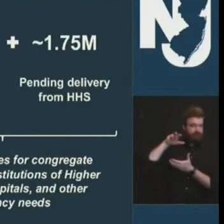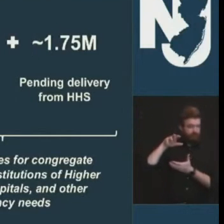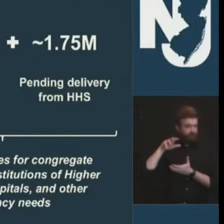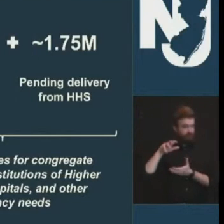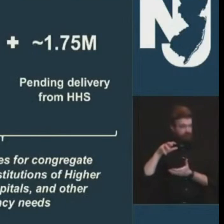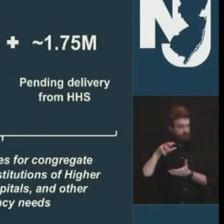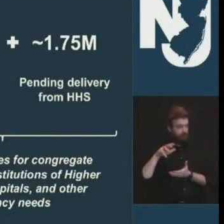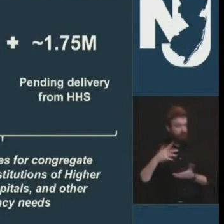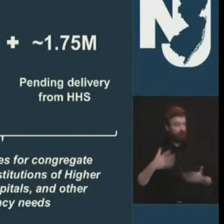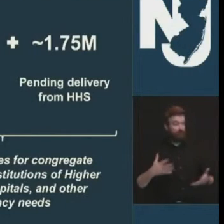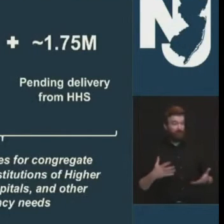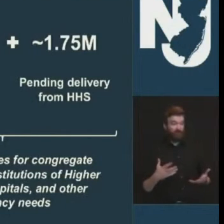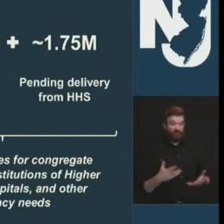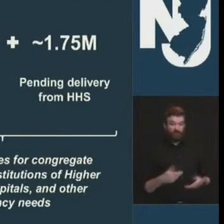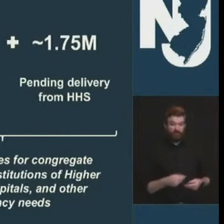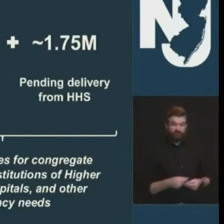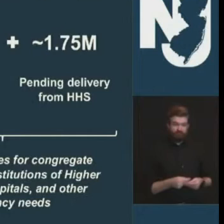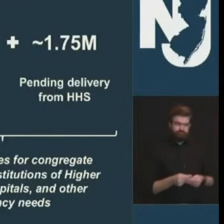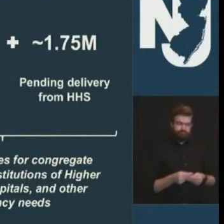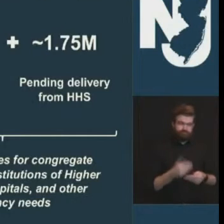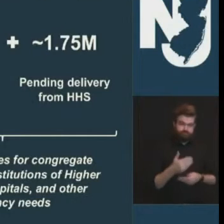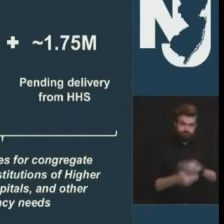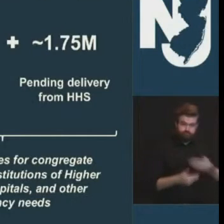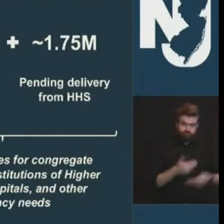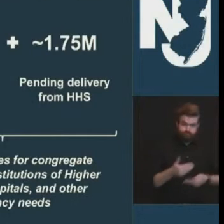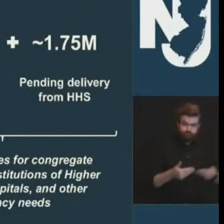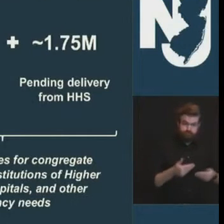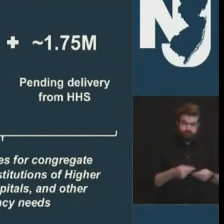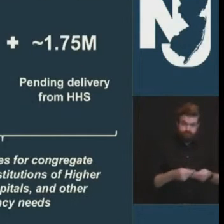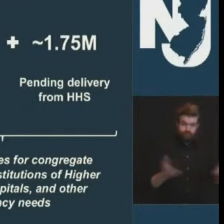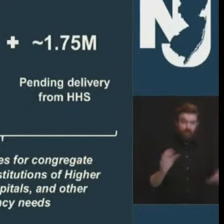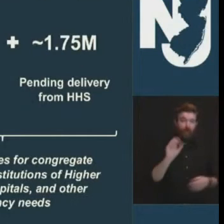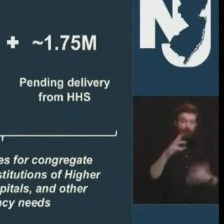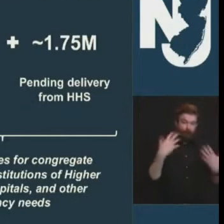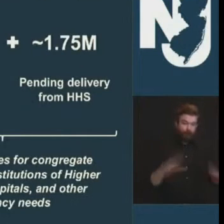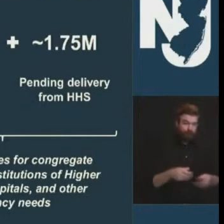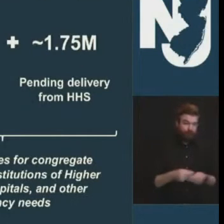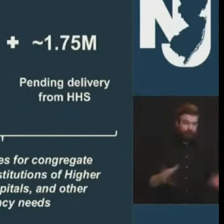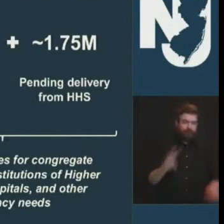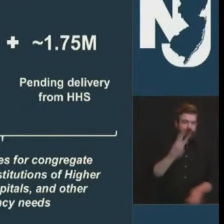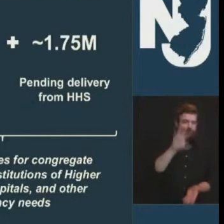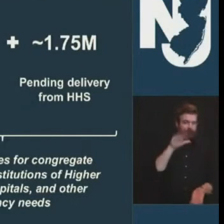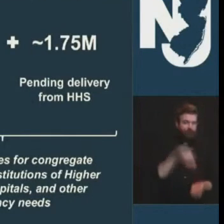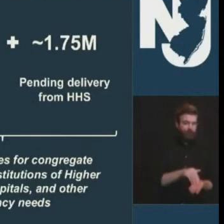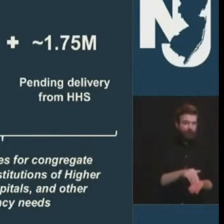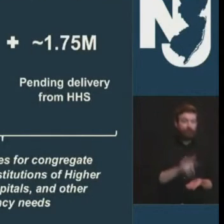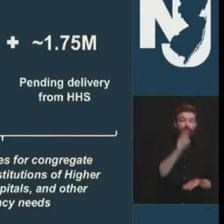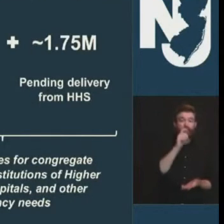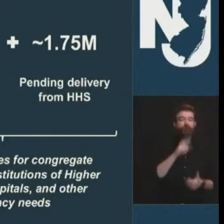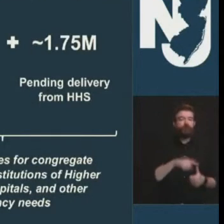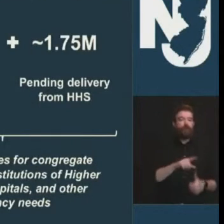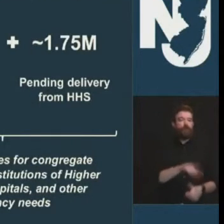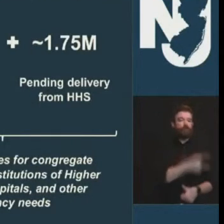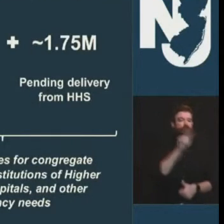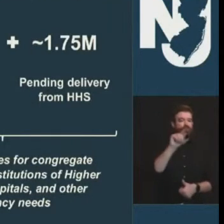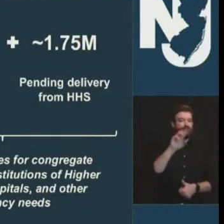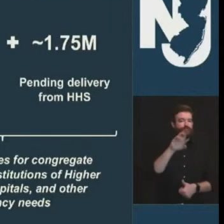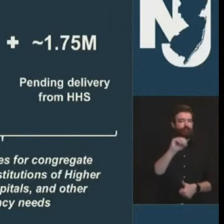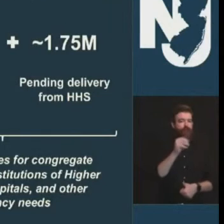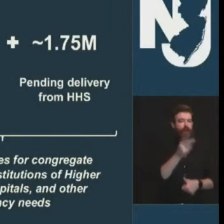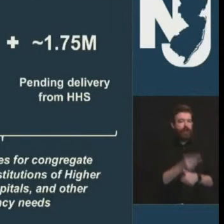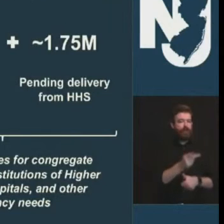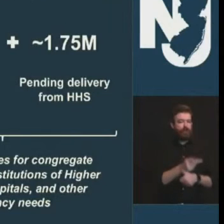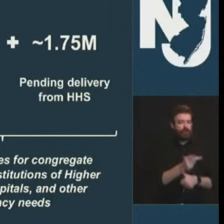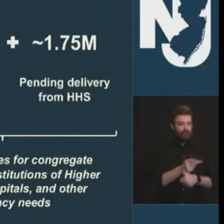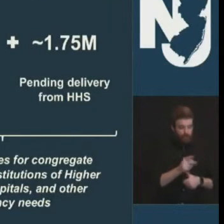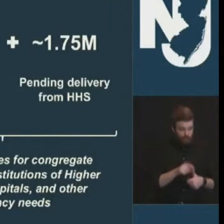in the distribution pipeline to our long-term care facilities and another as you can see 160 000 have gone to